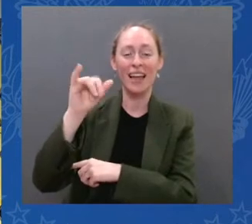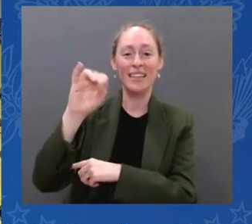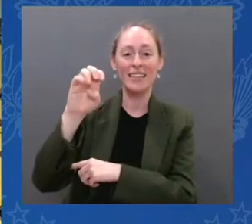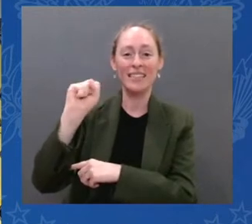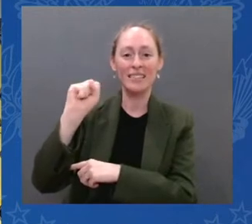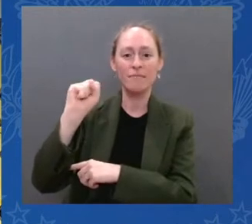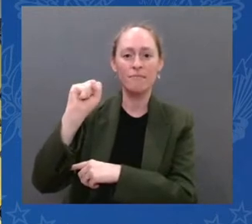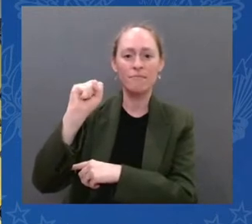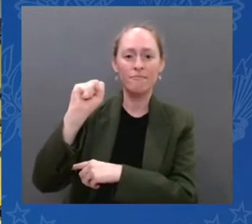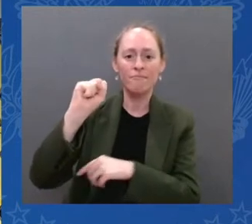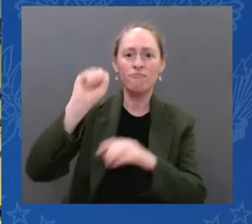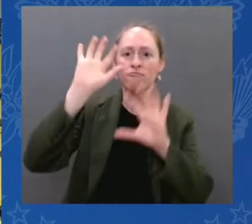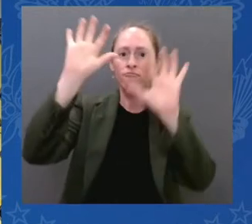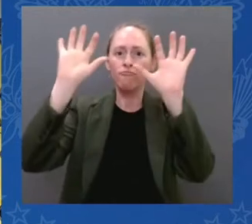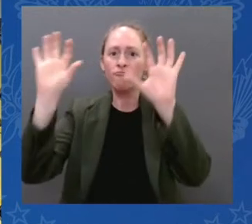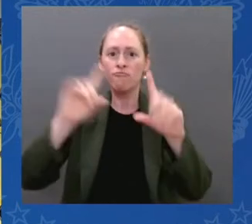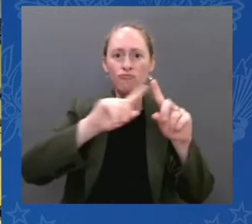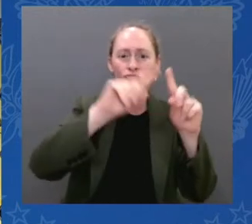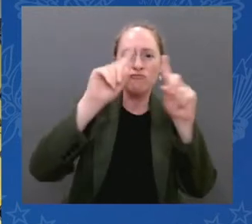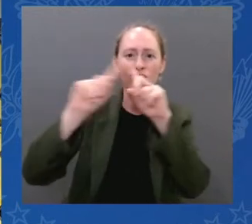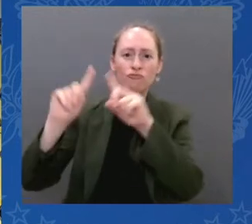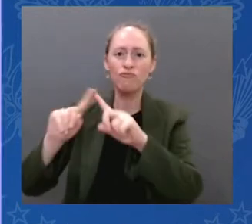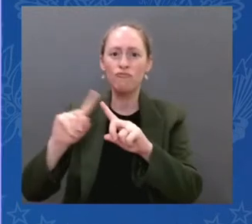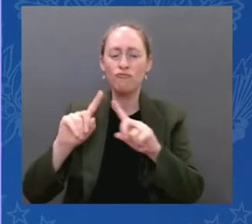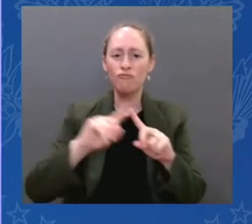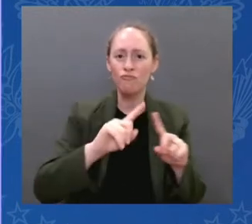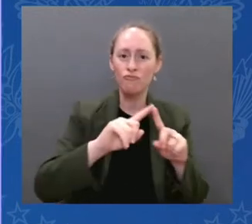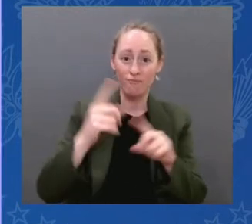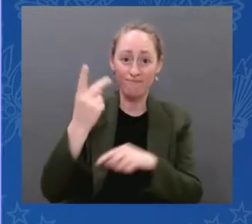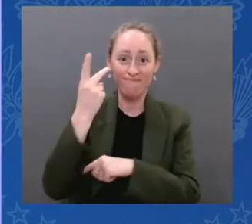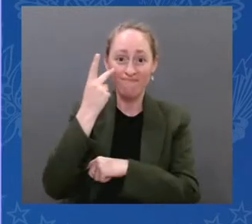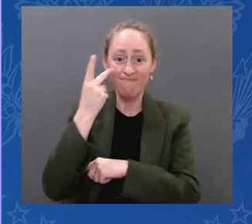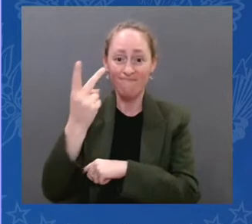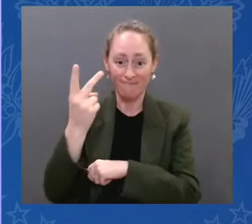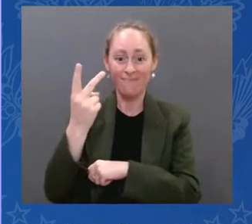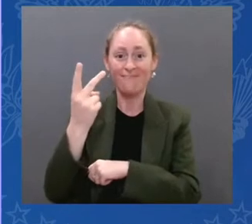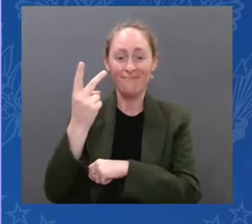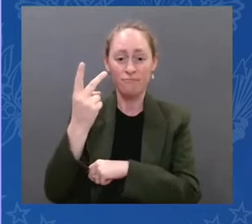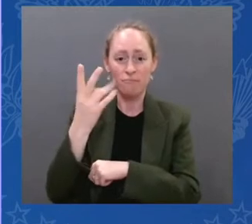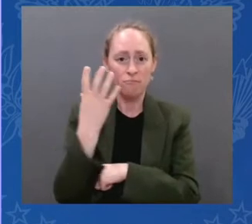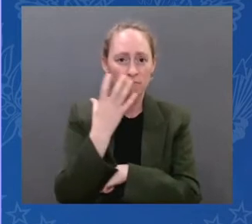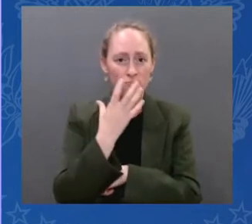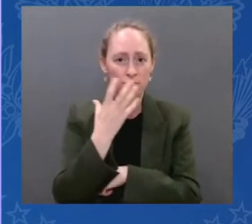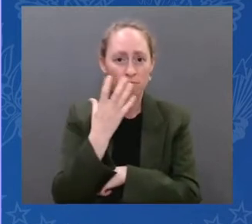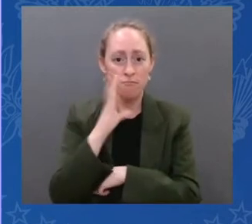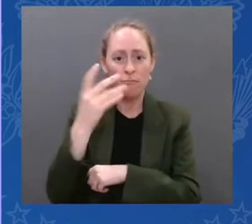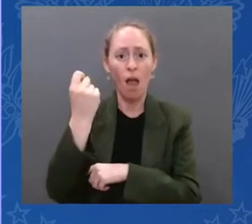And you're seeing just a small little portion of the universe.